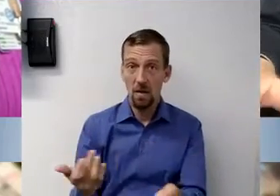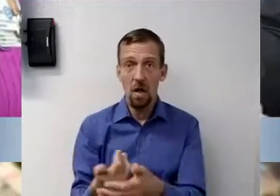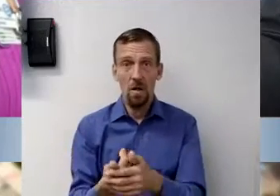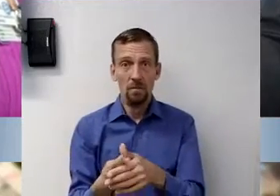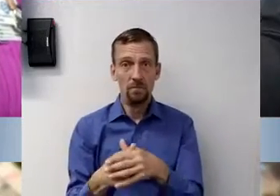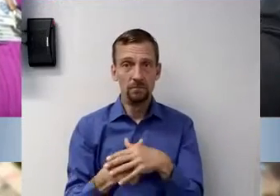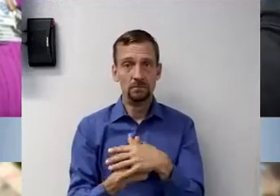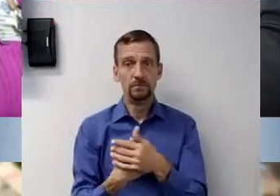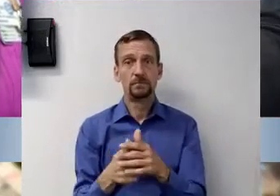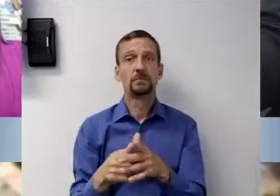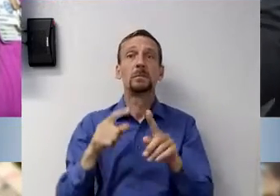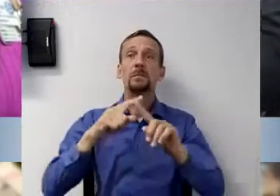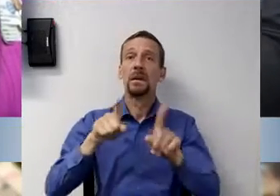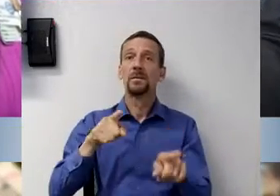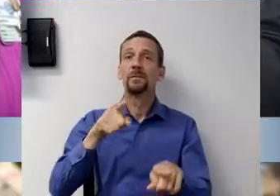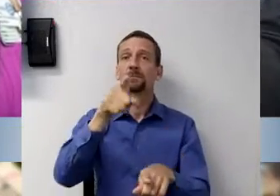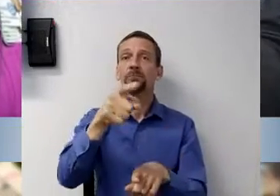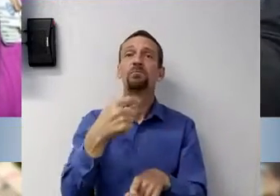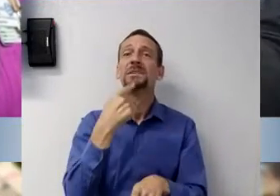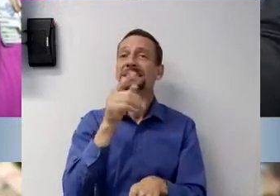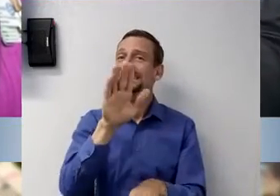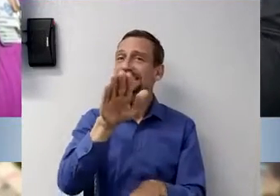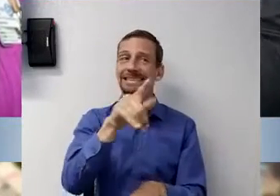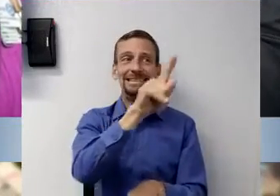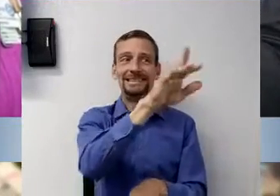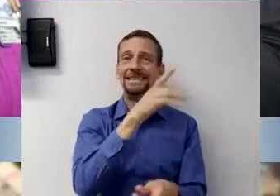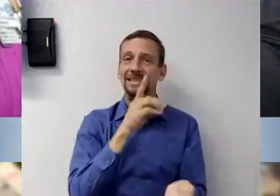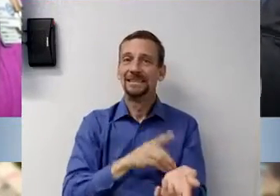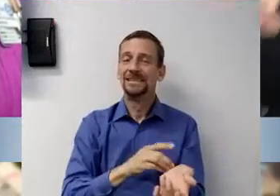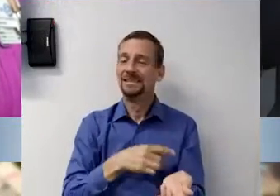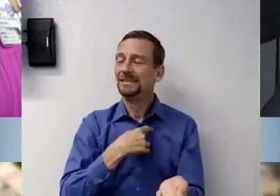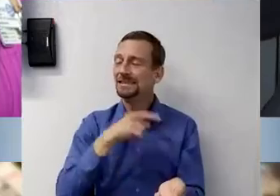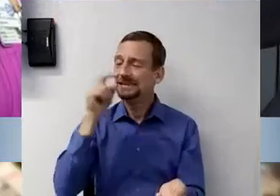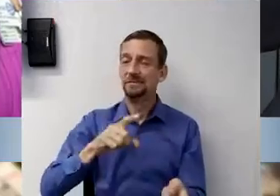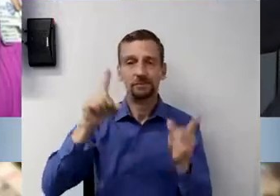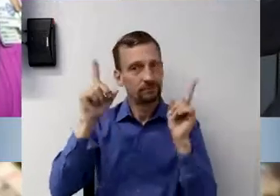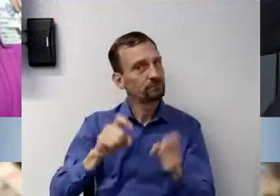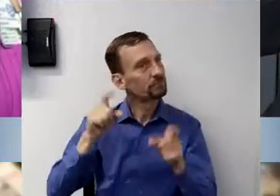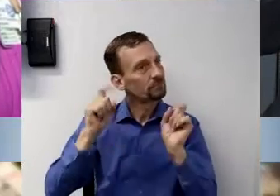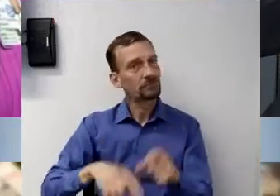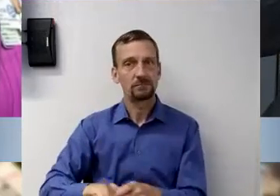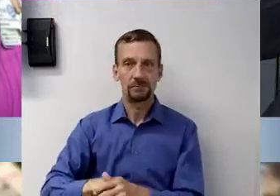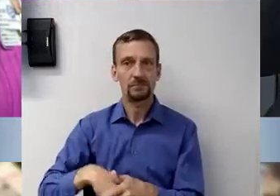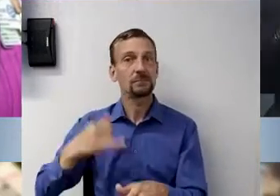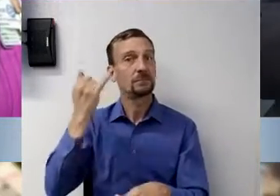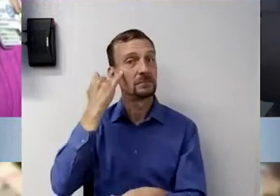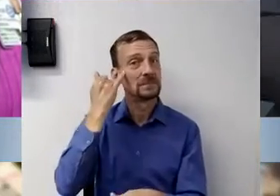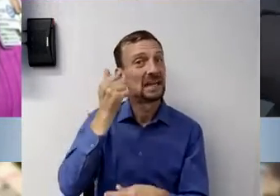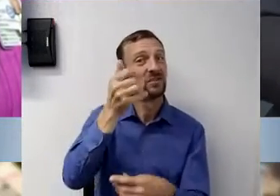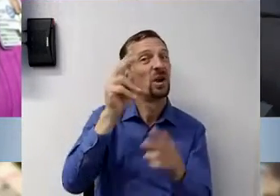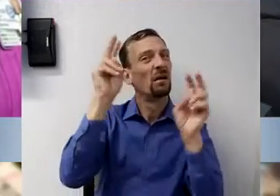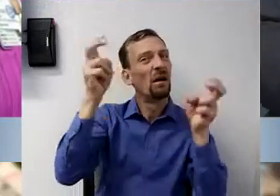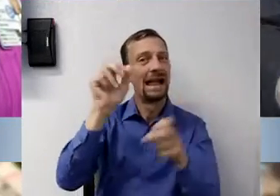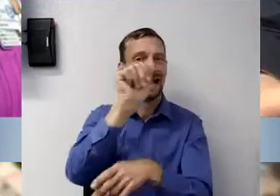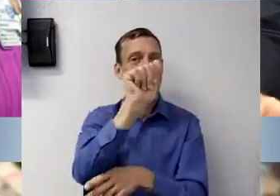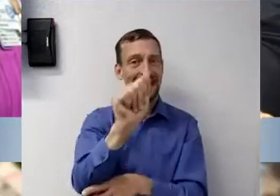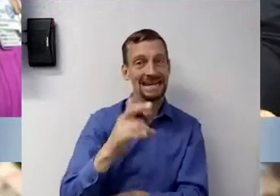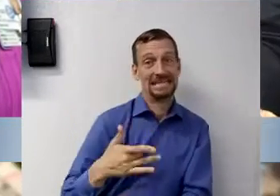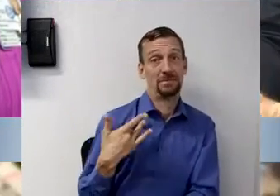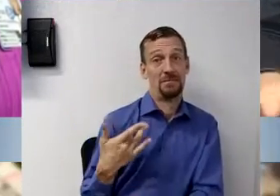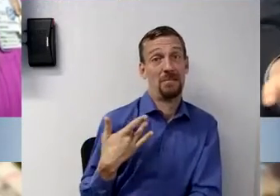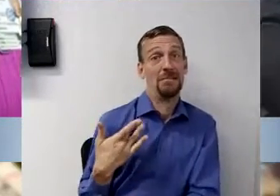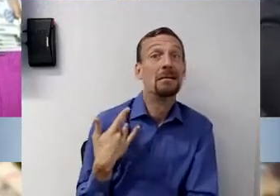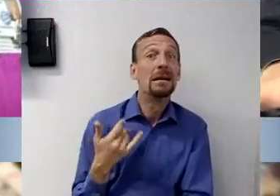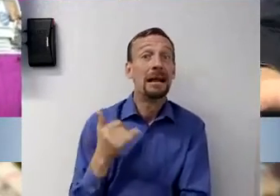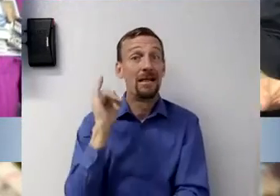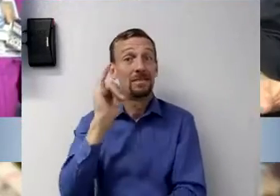but you still convinced your physician that I should be tested. If you're asymptomatic, and again, this is all being